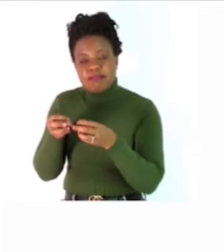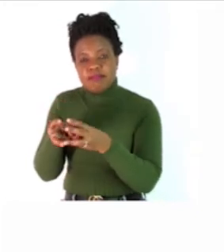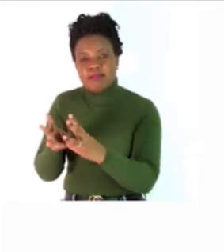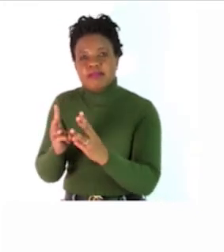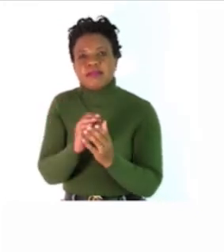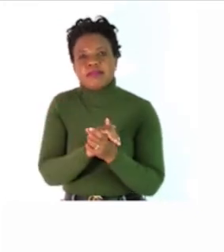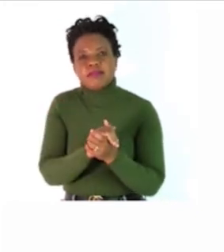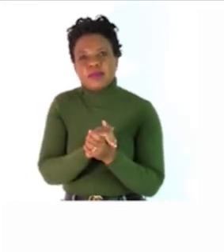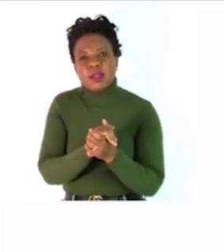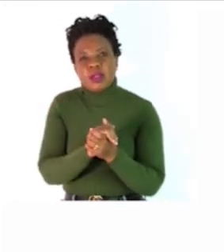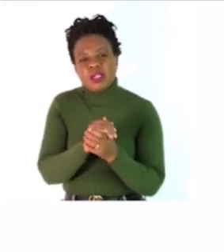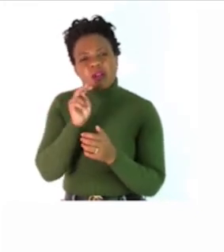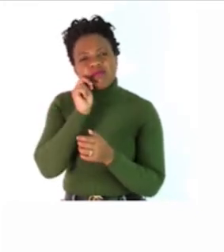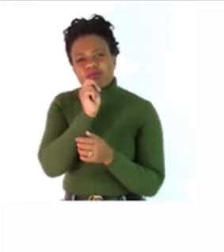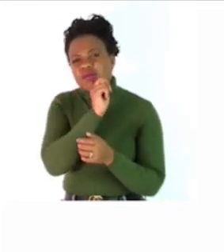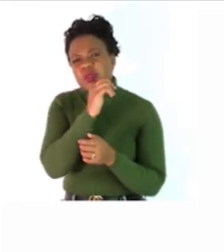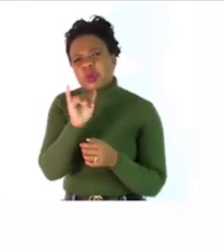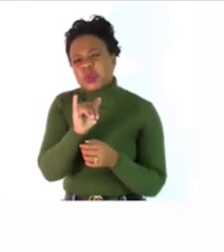the noun that we are having there is a tree